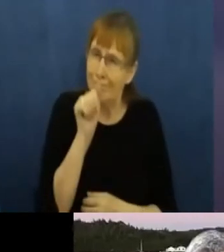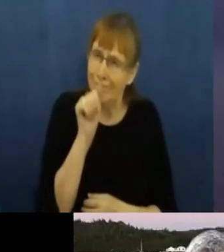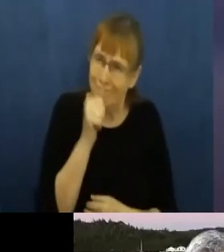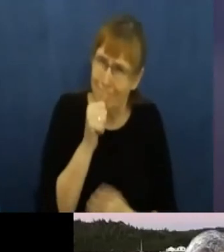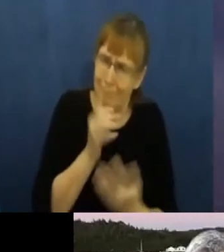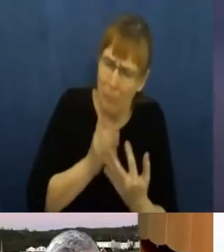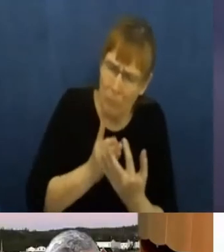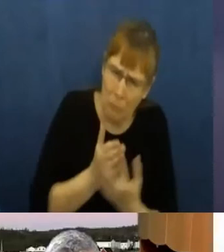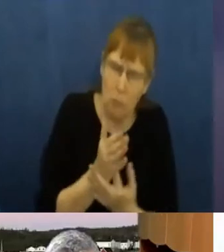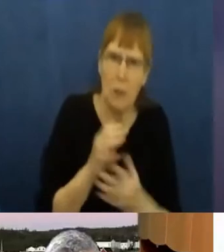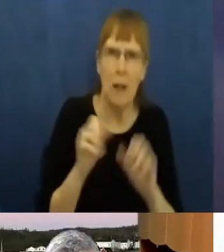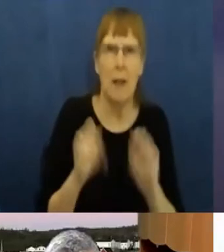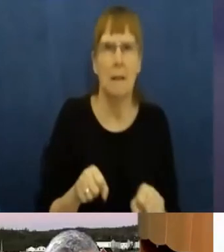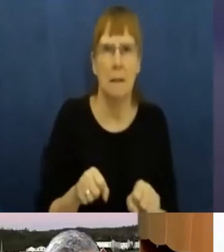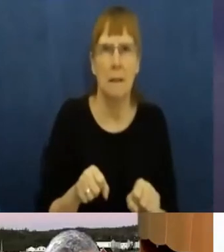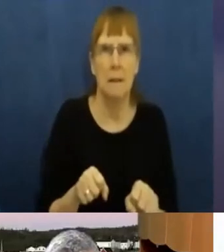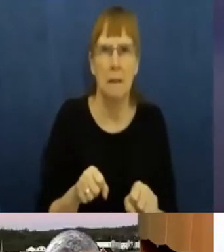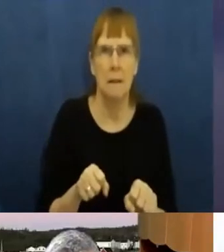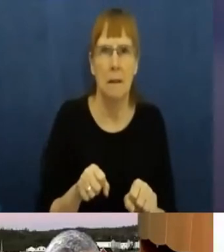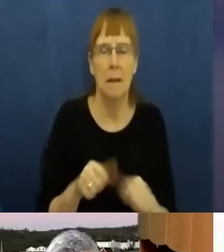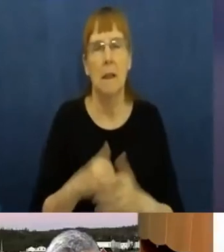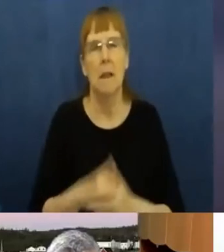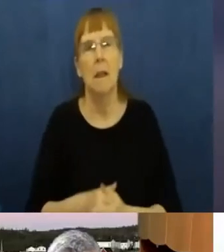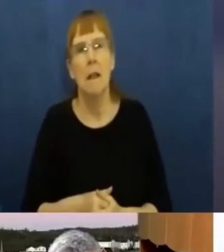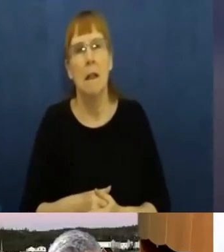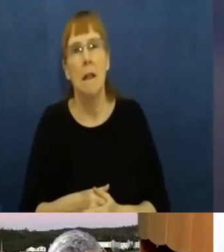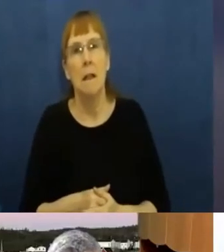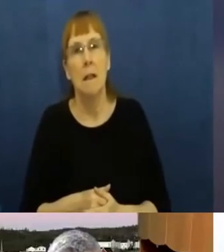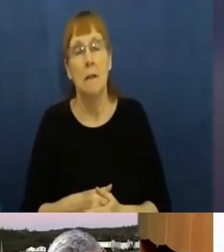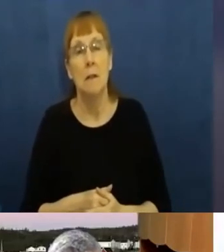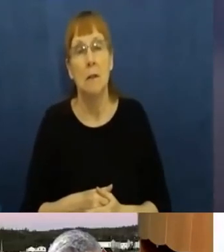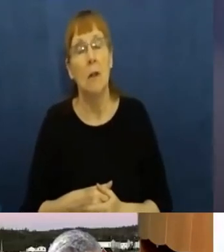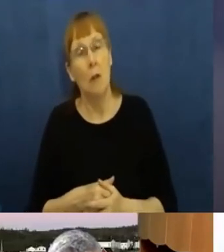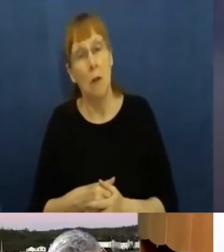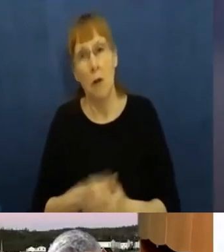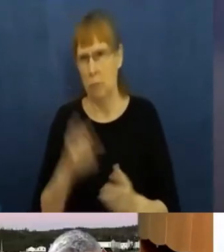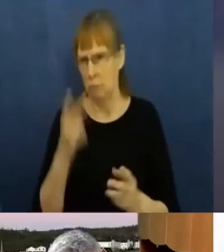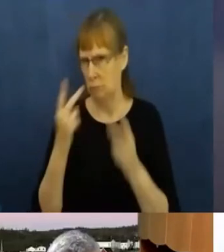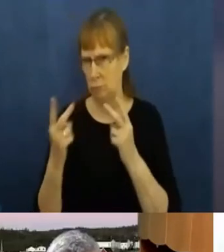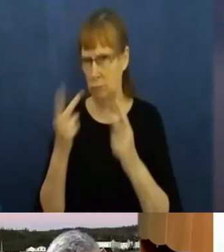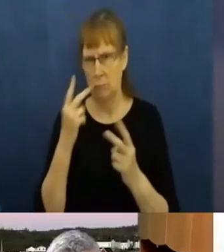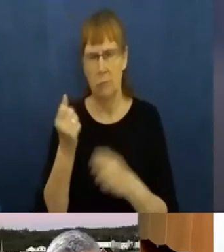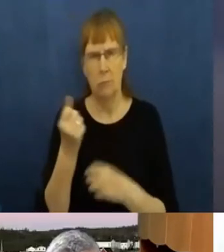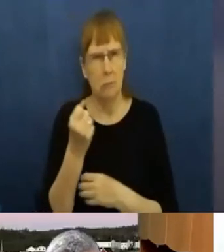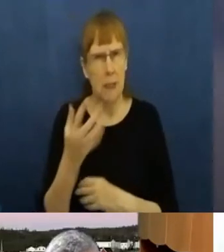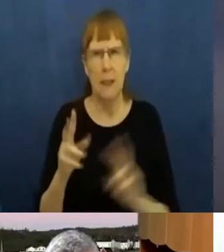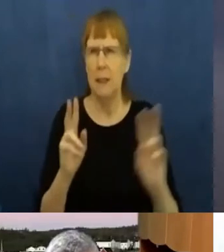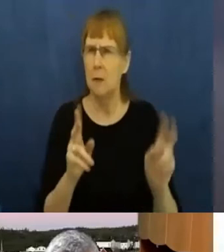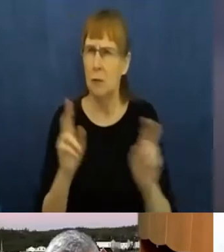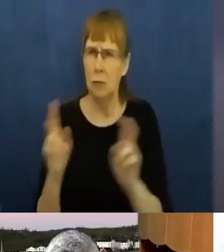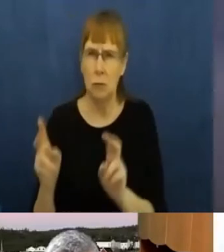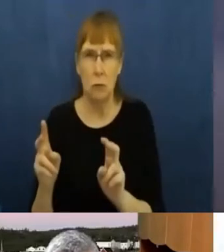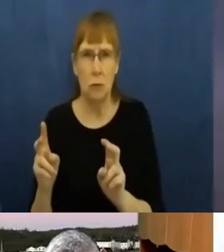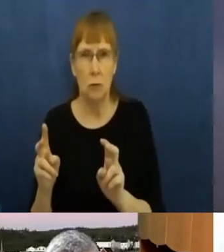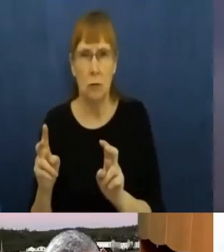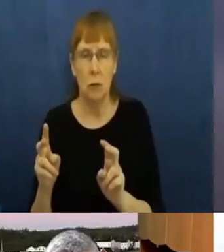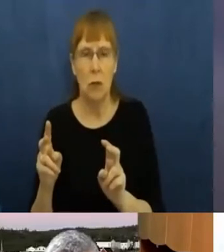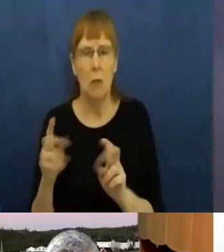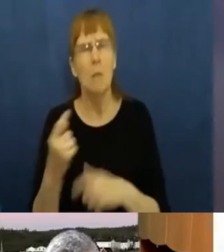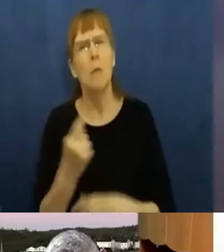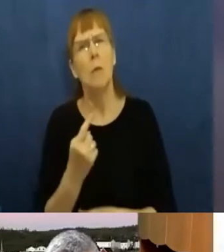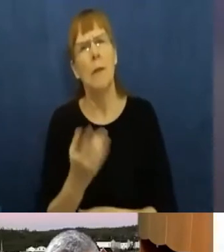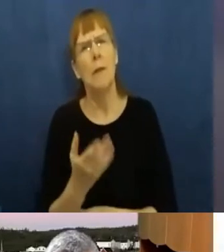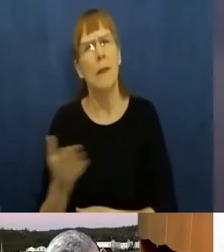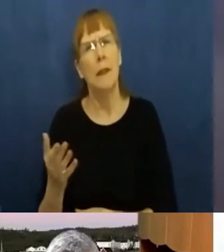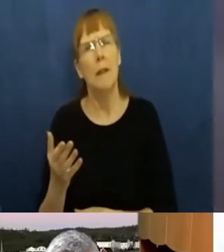are the issues that we've heard all the time. And if there's one thing that I would say, it's that we